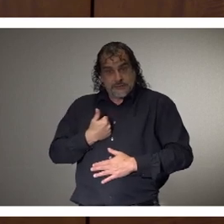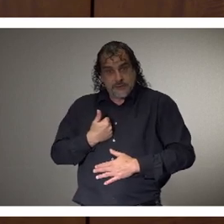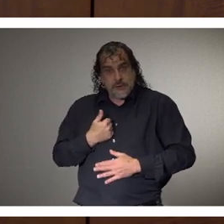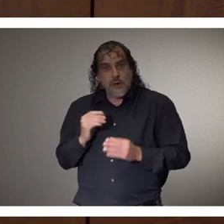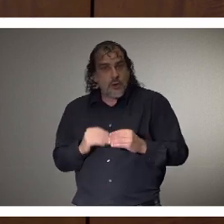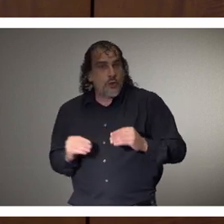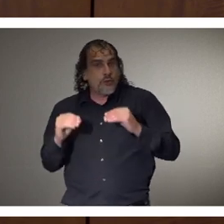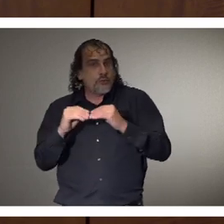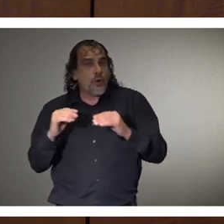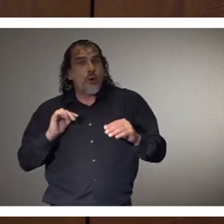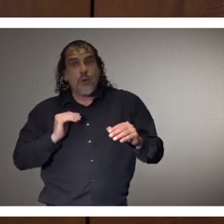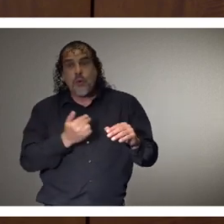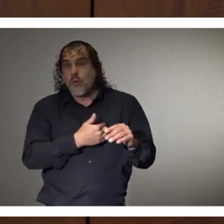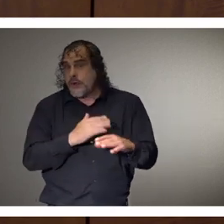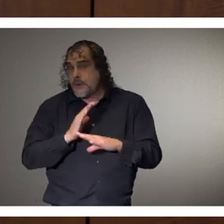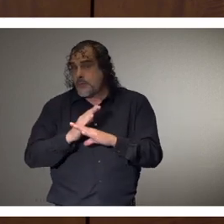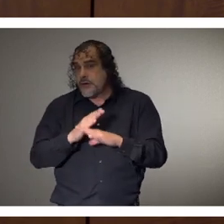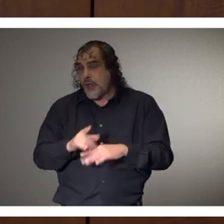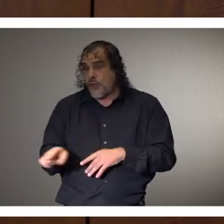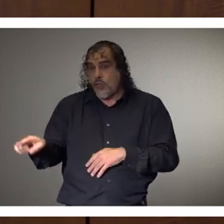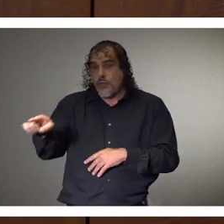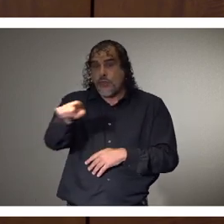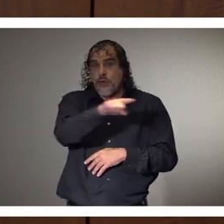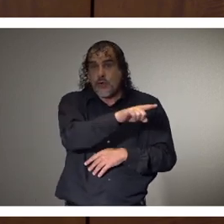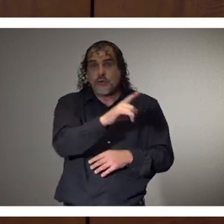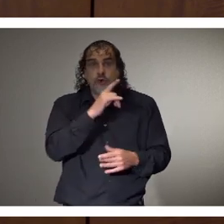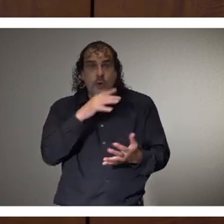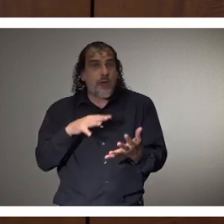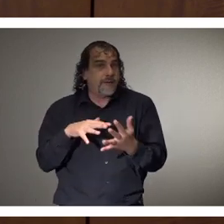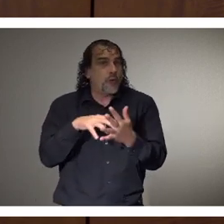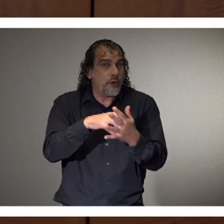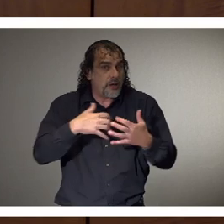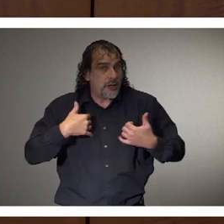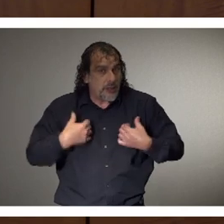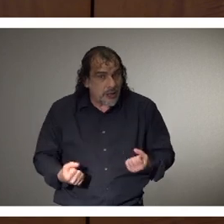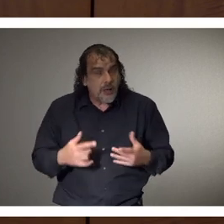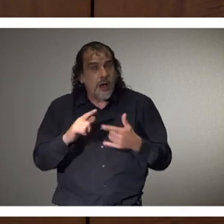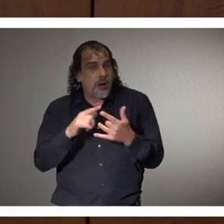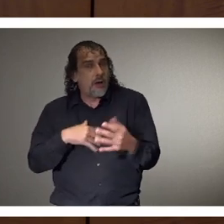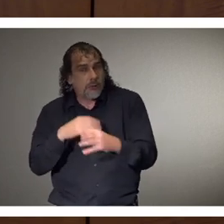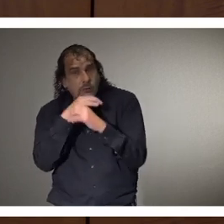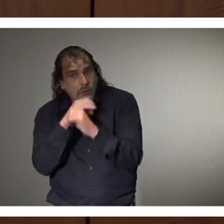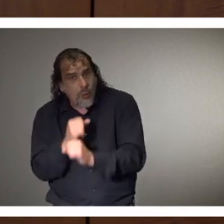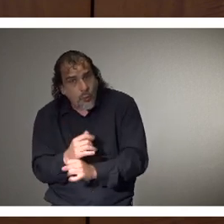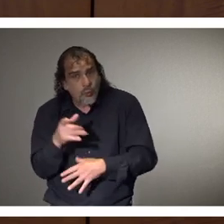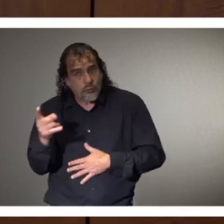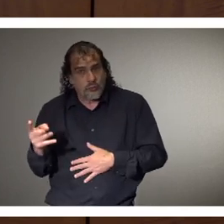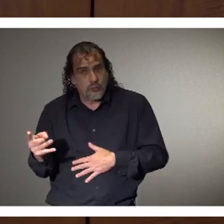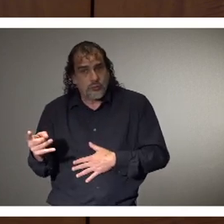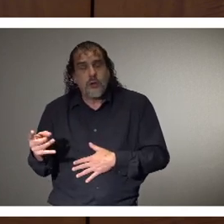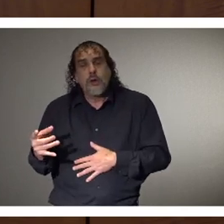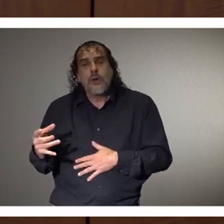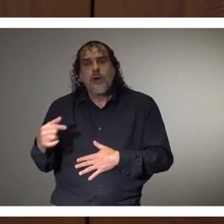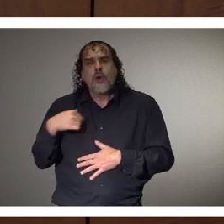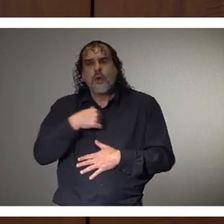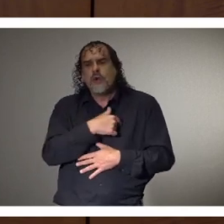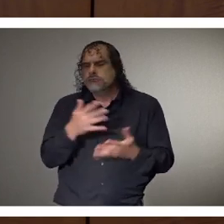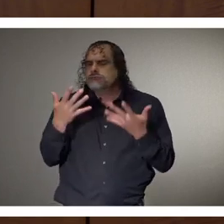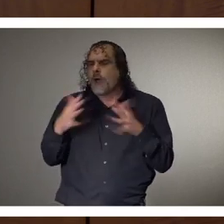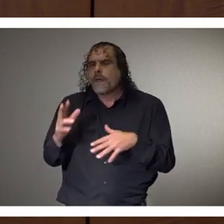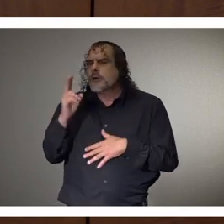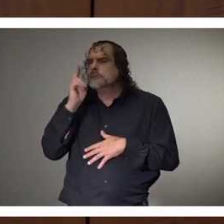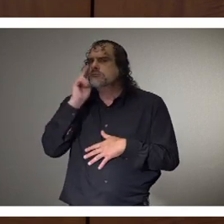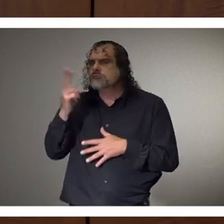the more we're able to protect those individuals within the population who are vulnerable. Uh, we've also seen some data that